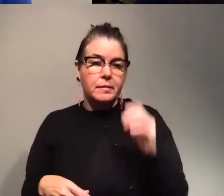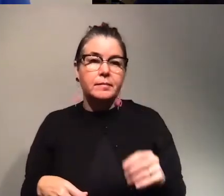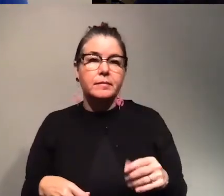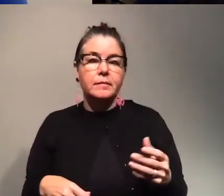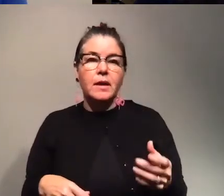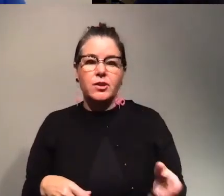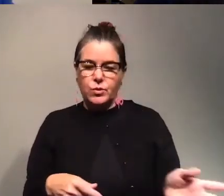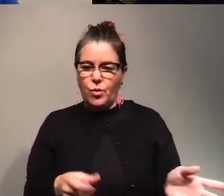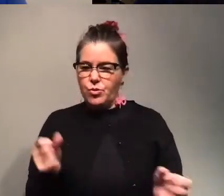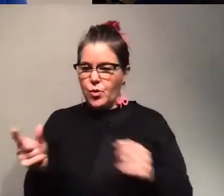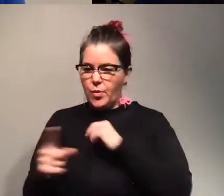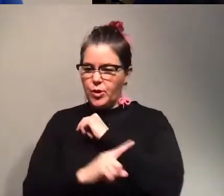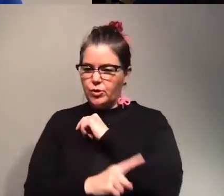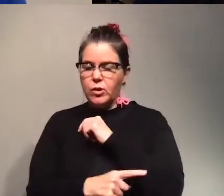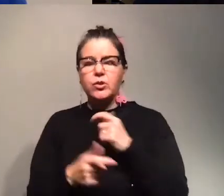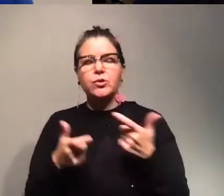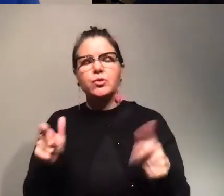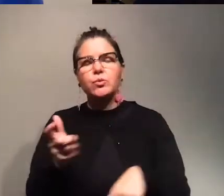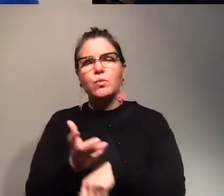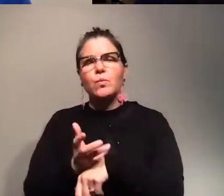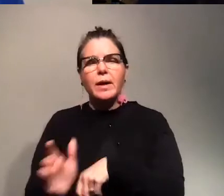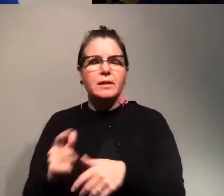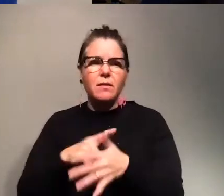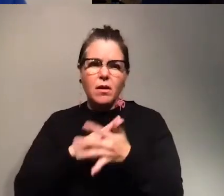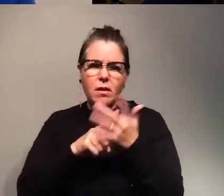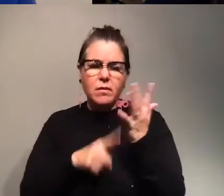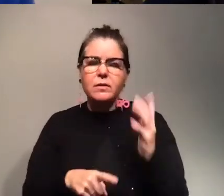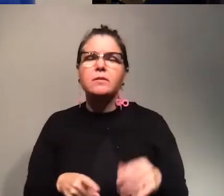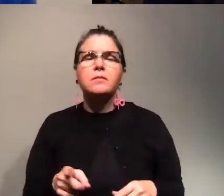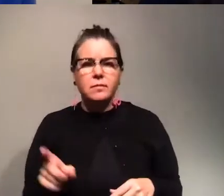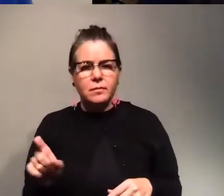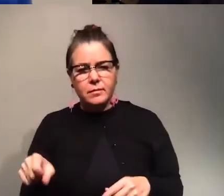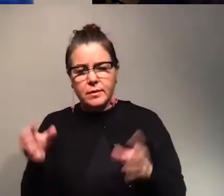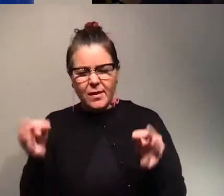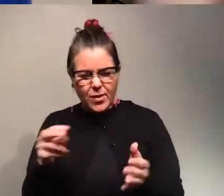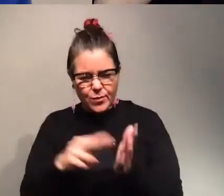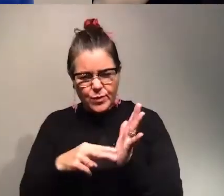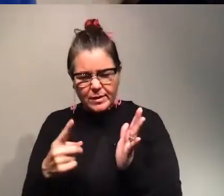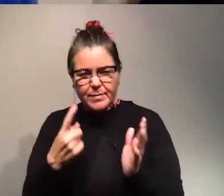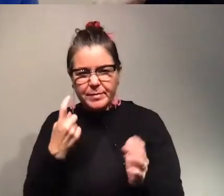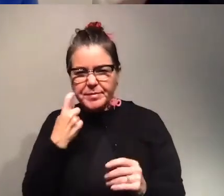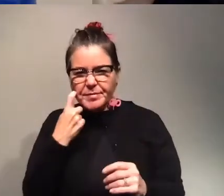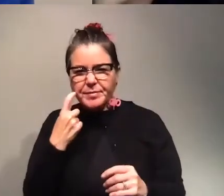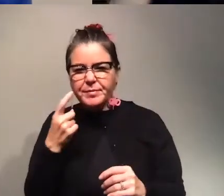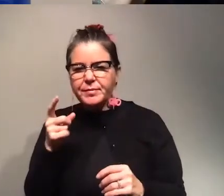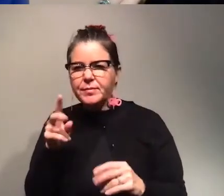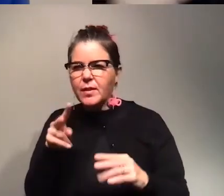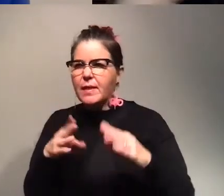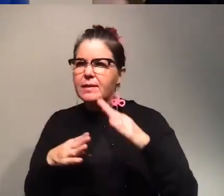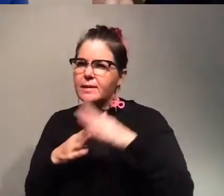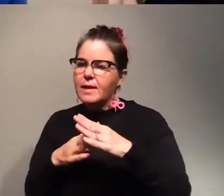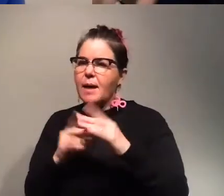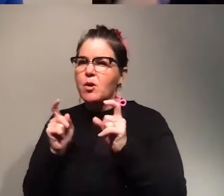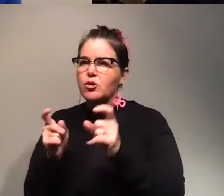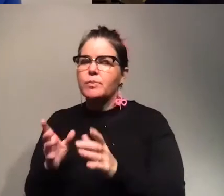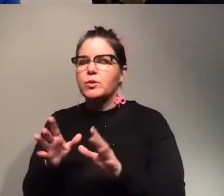is just a huge waste of that yeah absolutely i was reading something that was like looking at the top contributors to